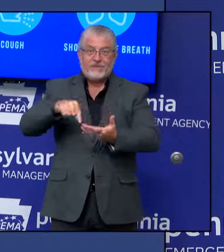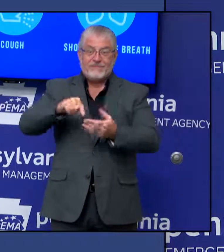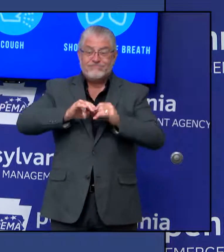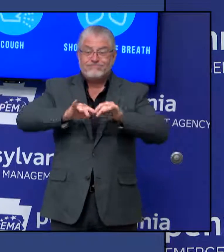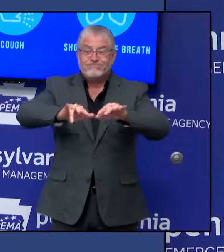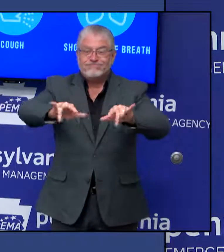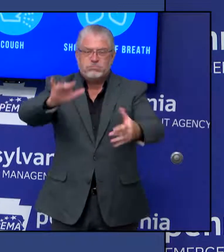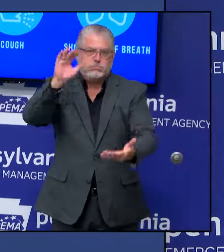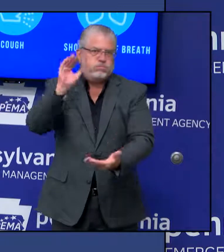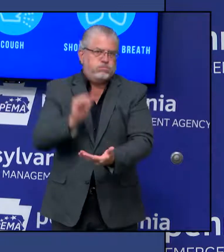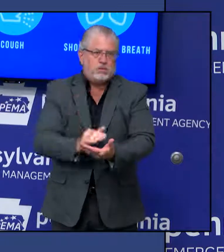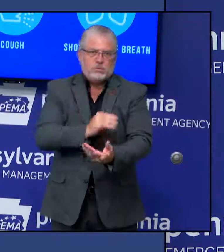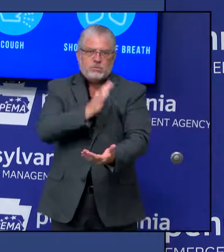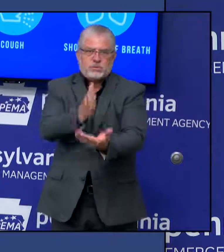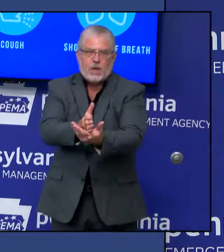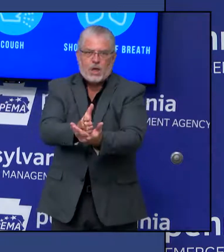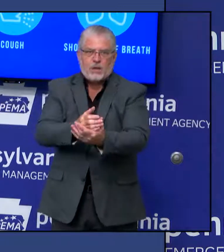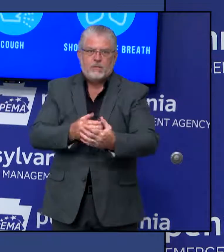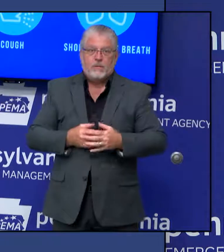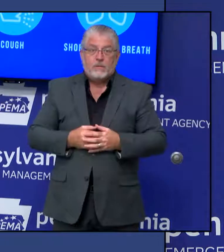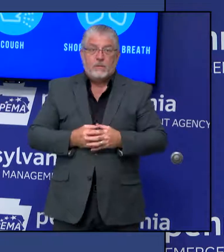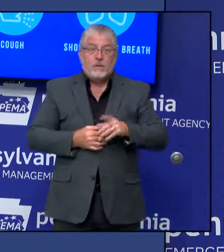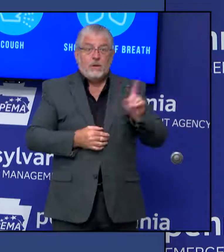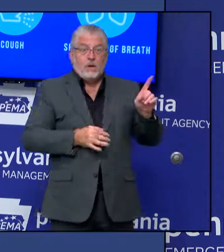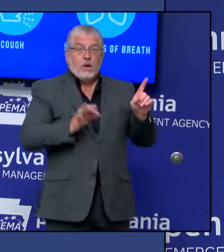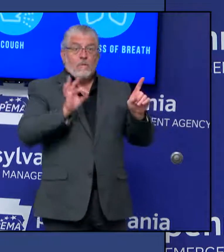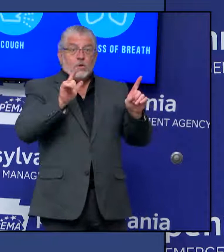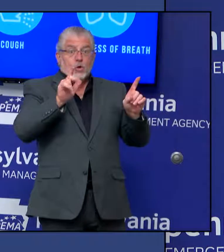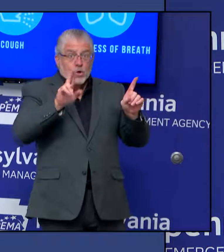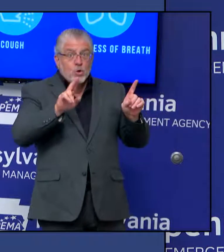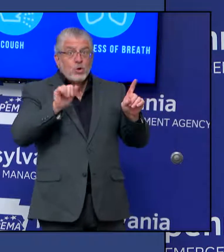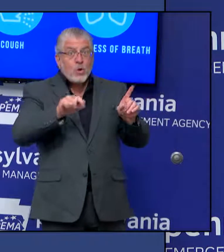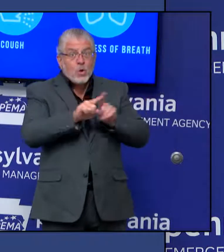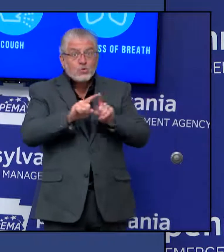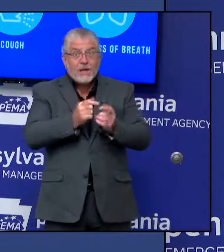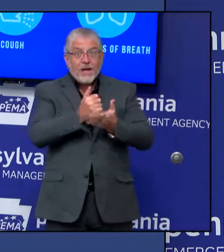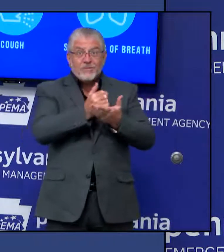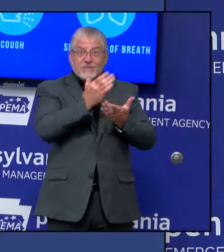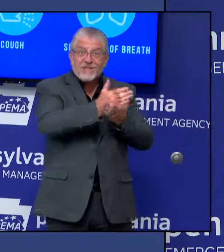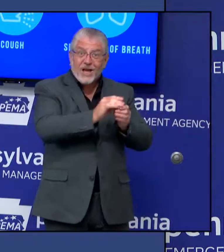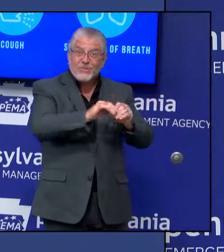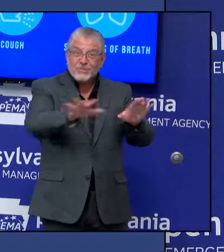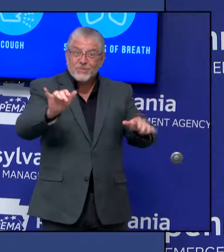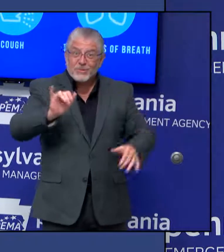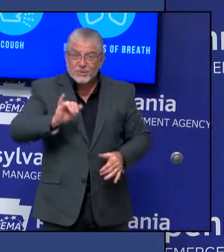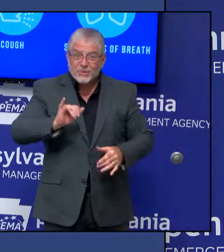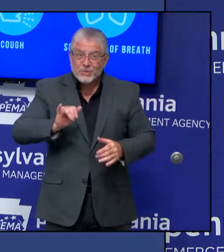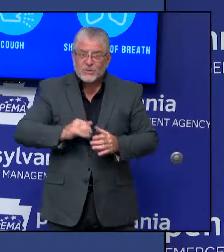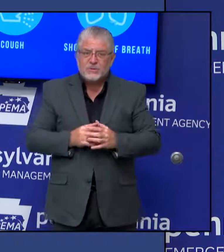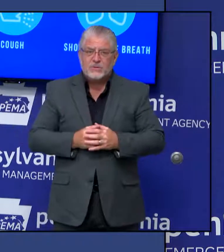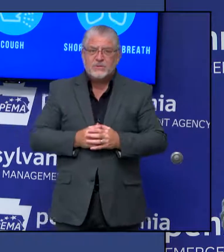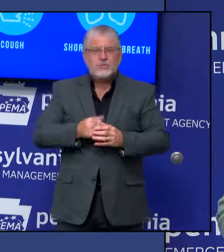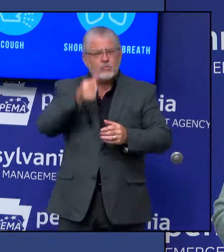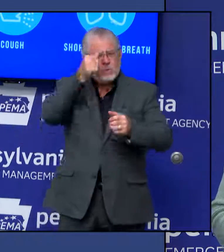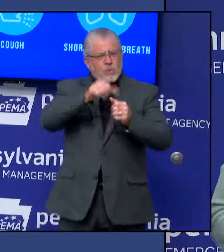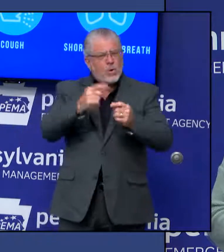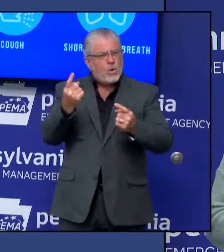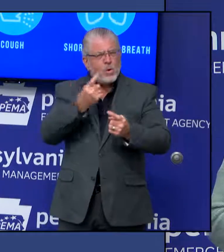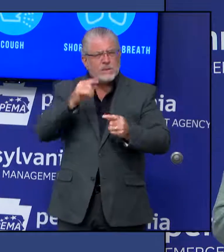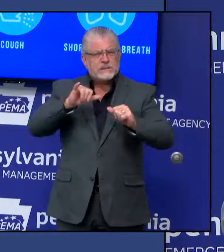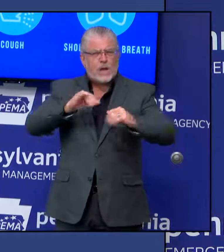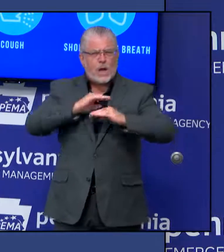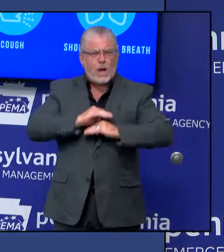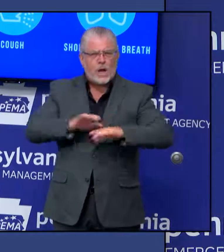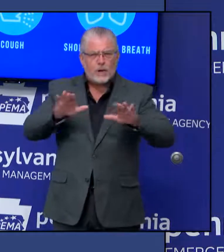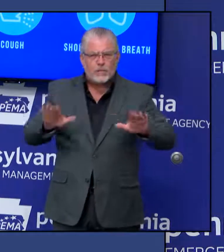And as always, stay calm, stay alert, and stay safe. Thank you. And I'm very pleased to